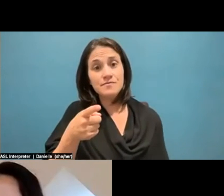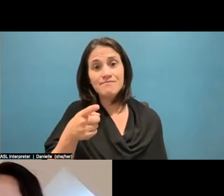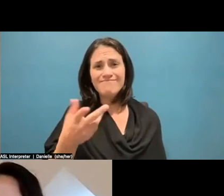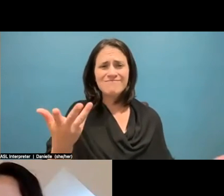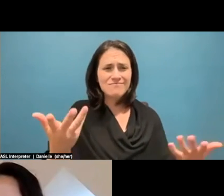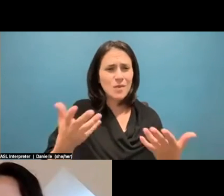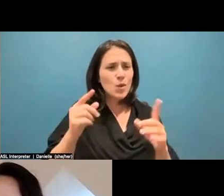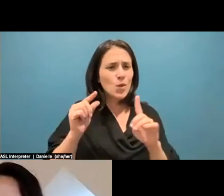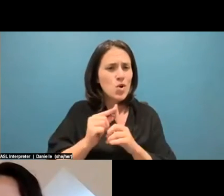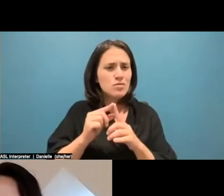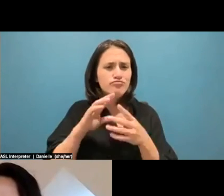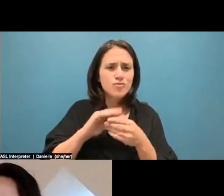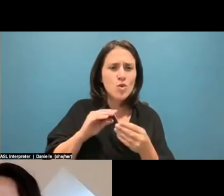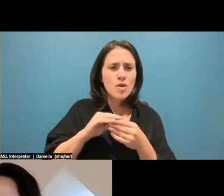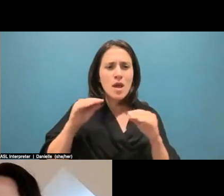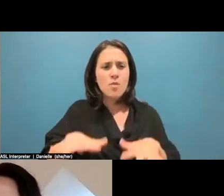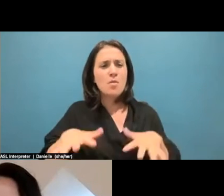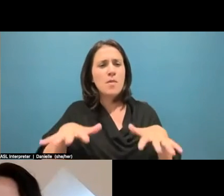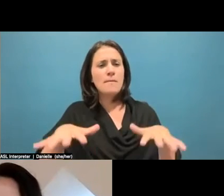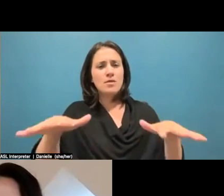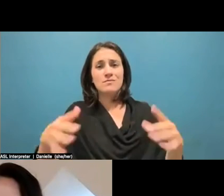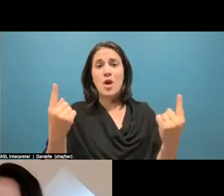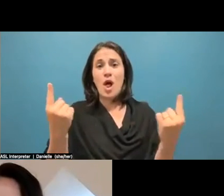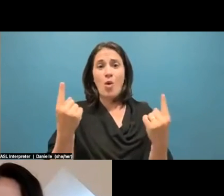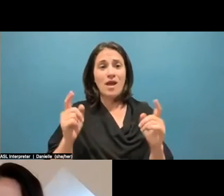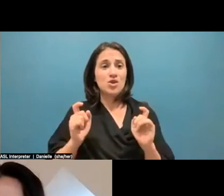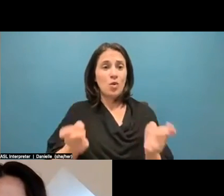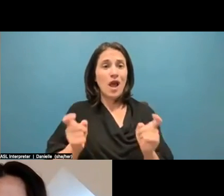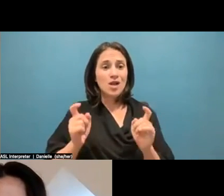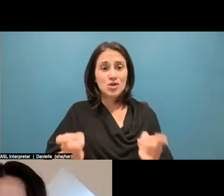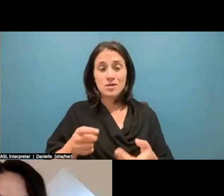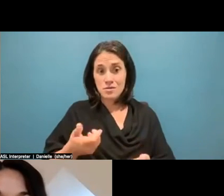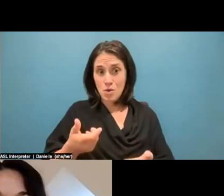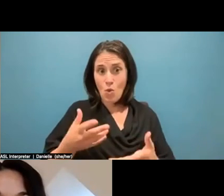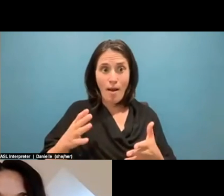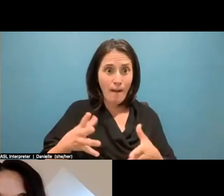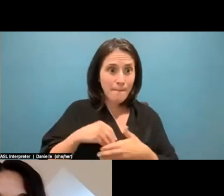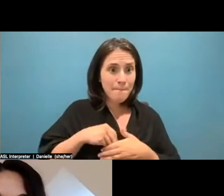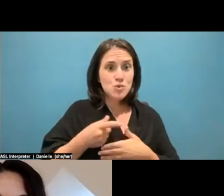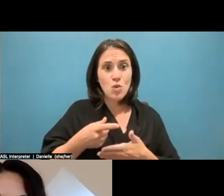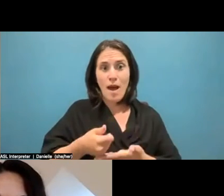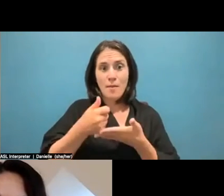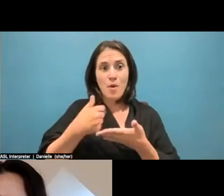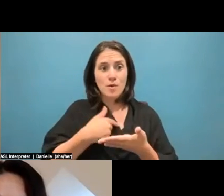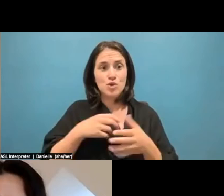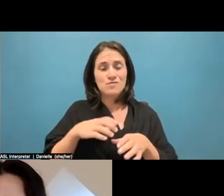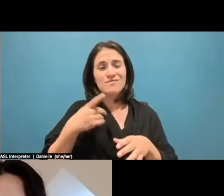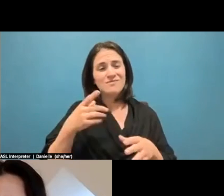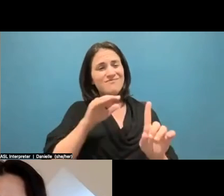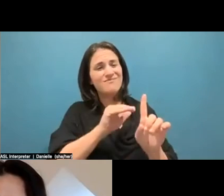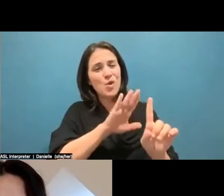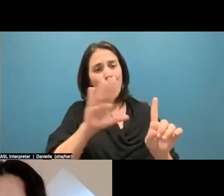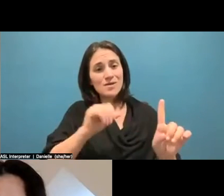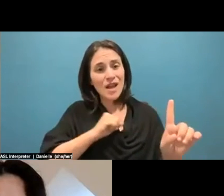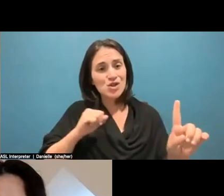the word about Princefield. Donations are always welcome to, to help with what we're doing. Continue to press your senators, your congressmen, everybody,